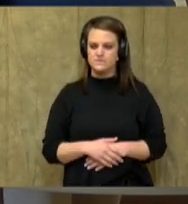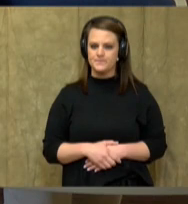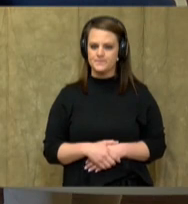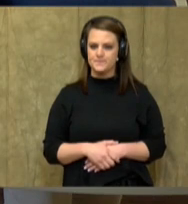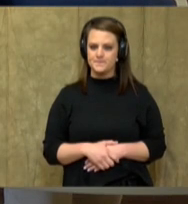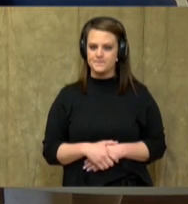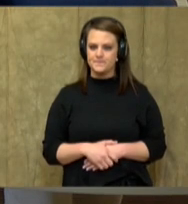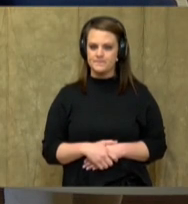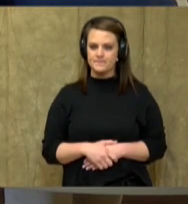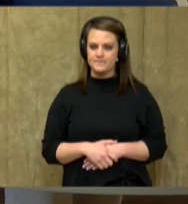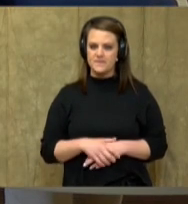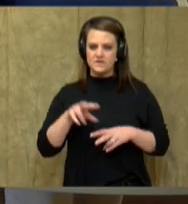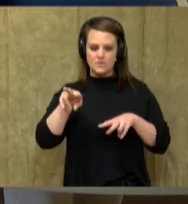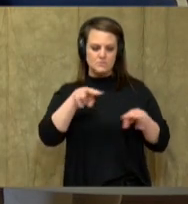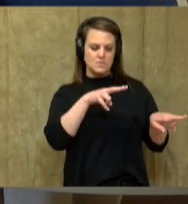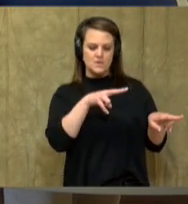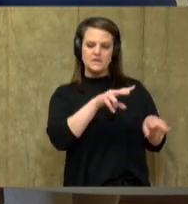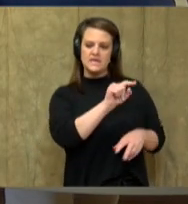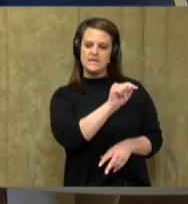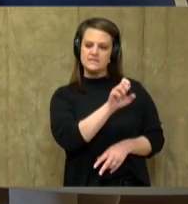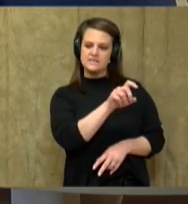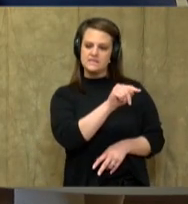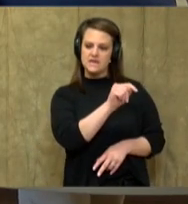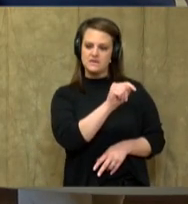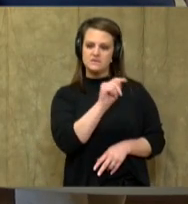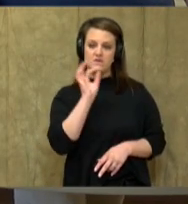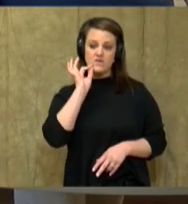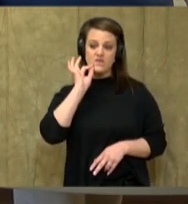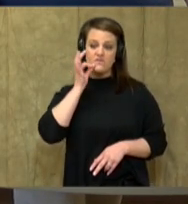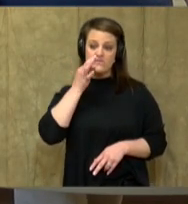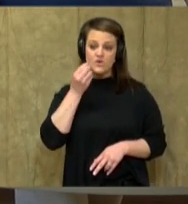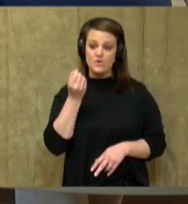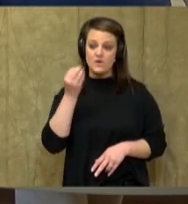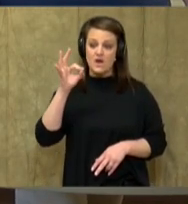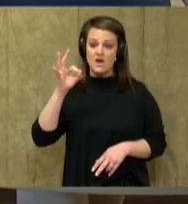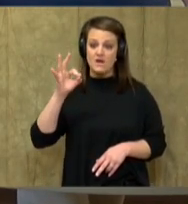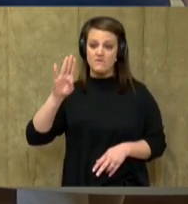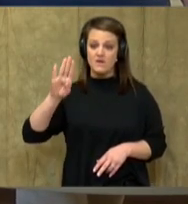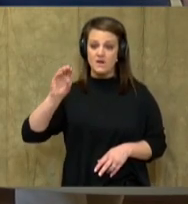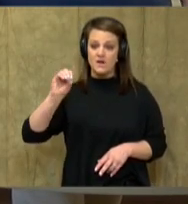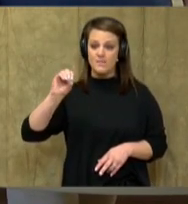let's take a look at this text now, Fruit of the Bog.